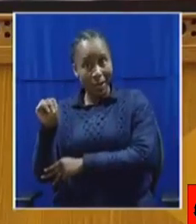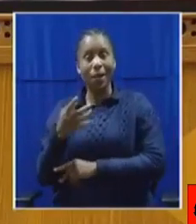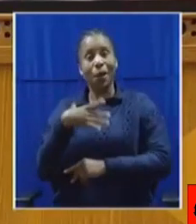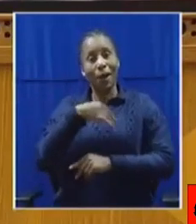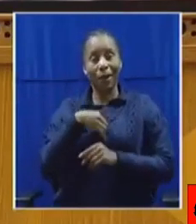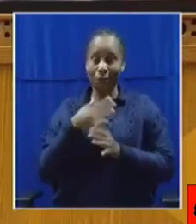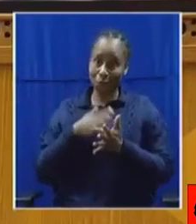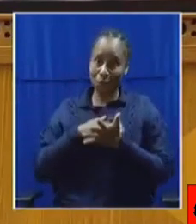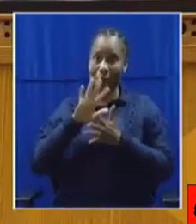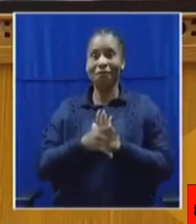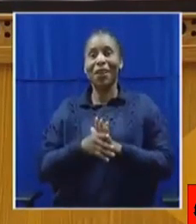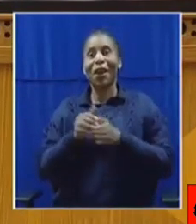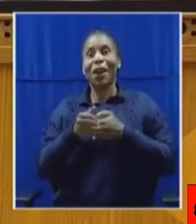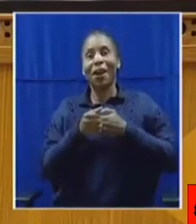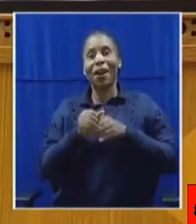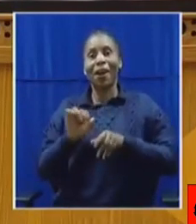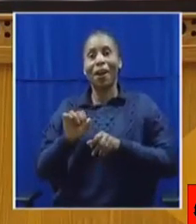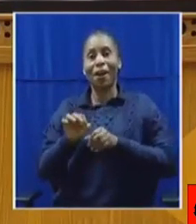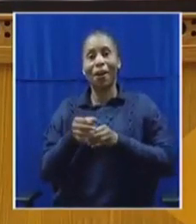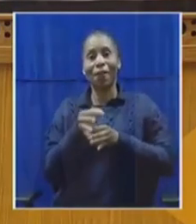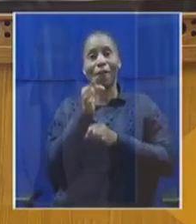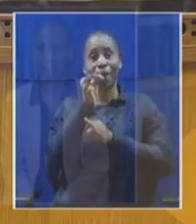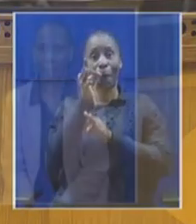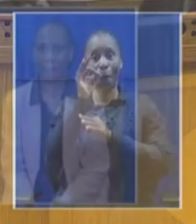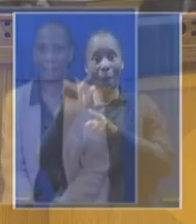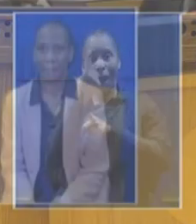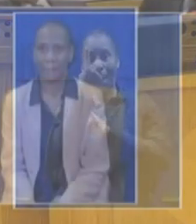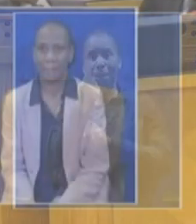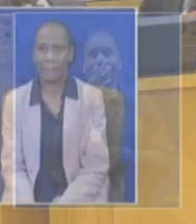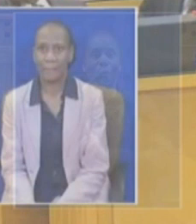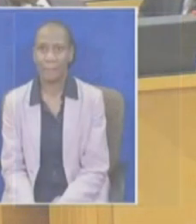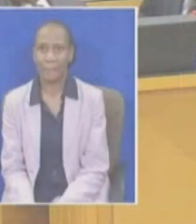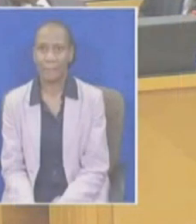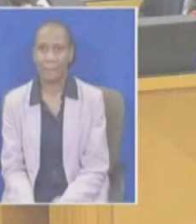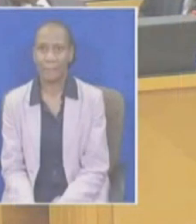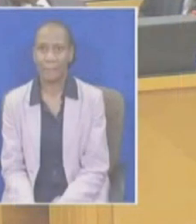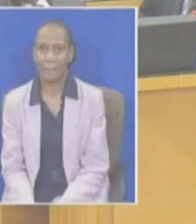on your behalf on when this response to your question comes. Thank you.